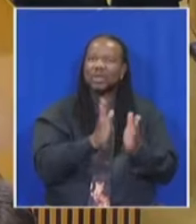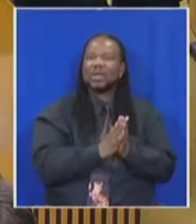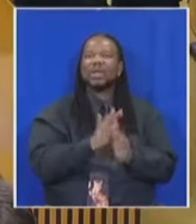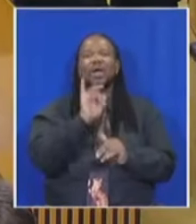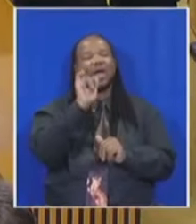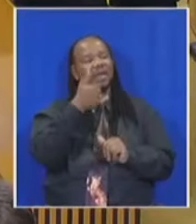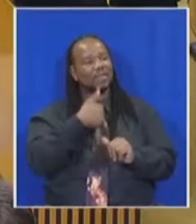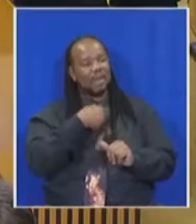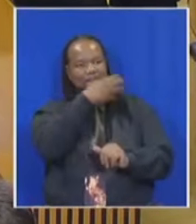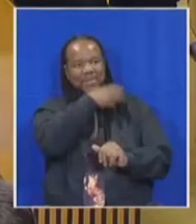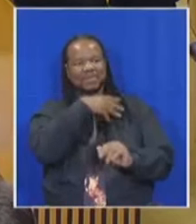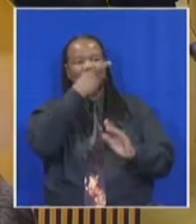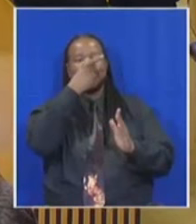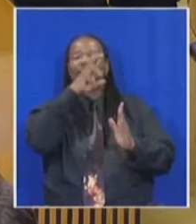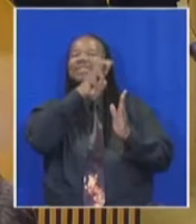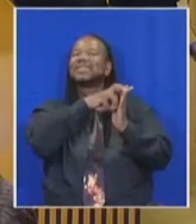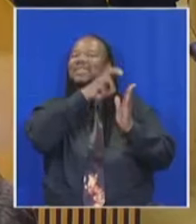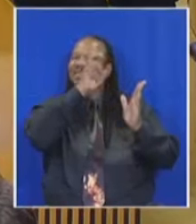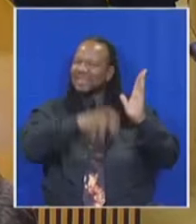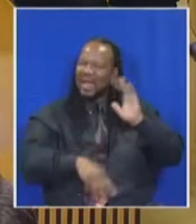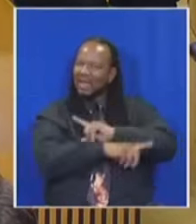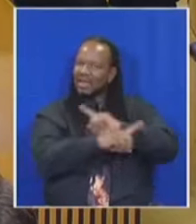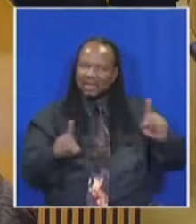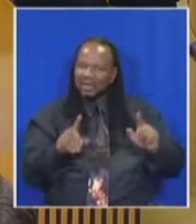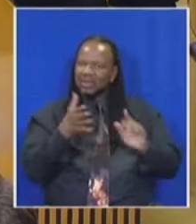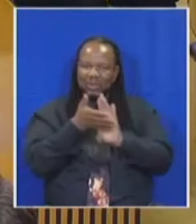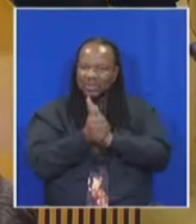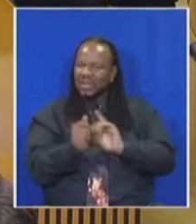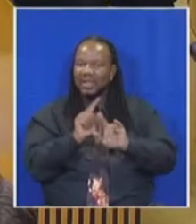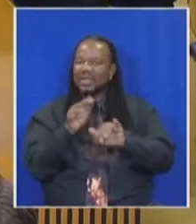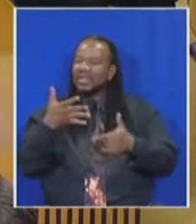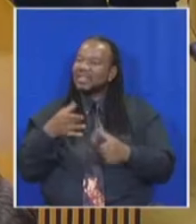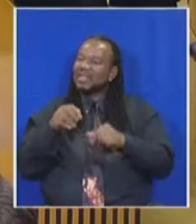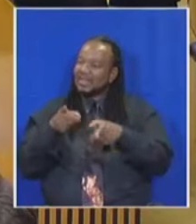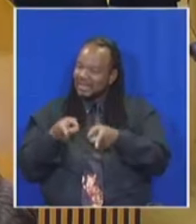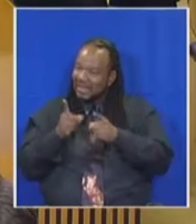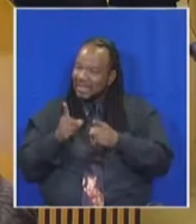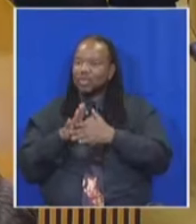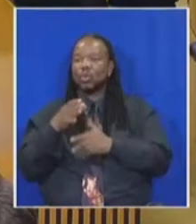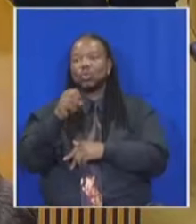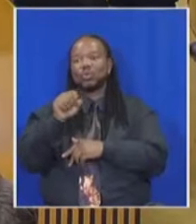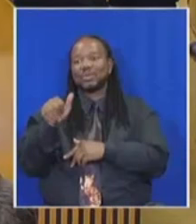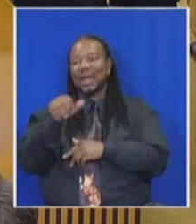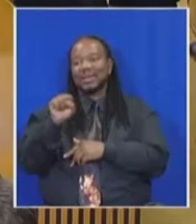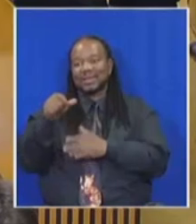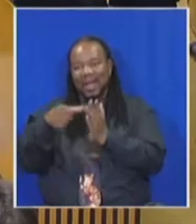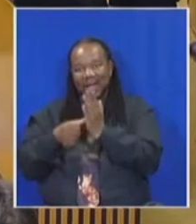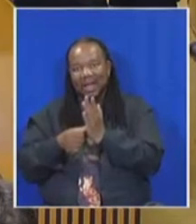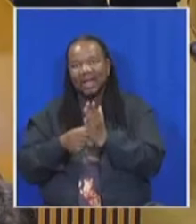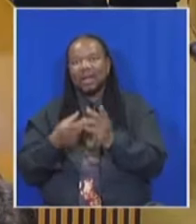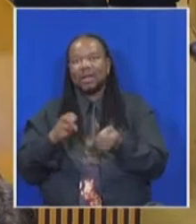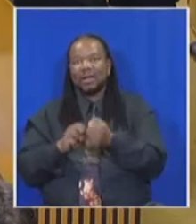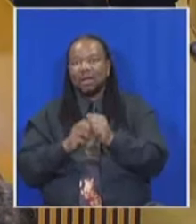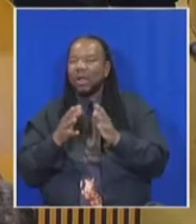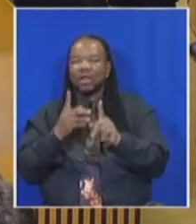resign she is no longer fit for purpose she is a threat to the social stability of this country and she must not in